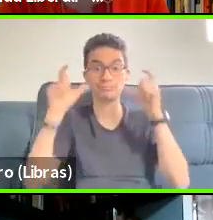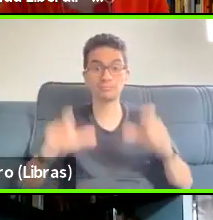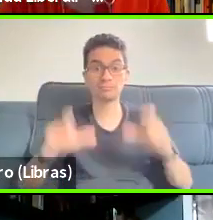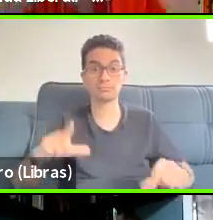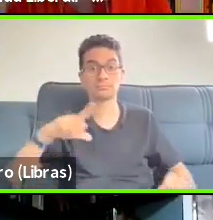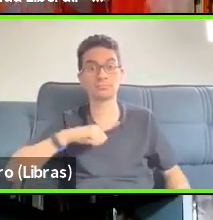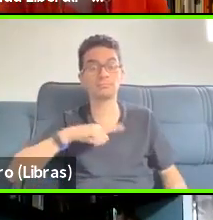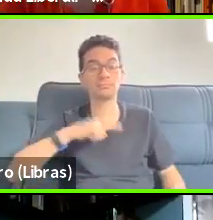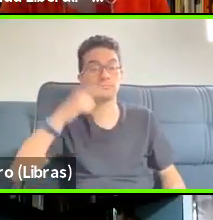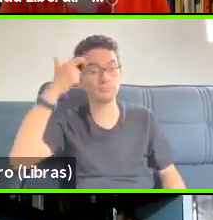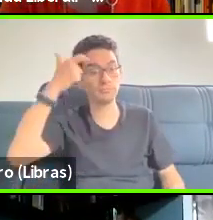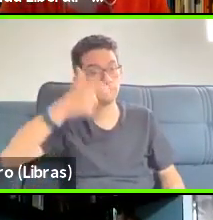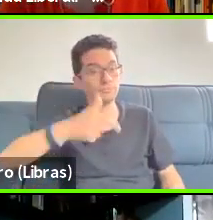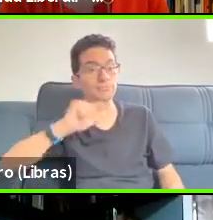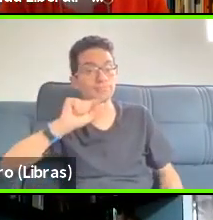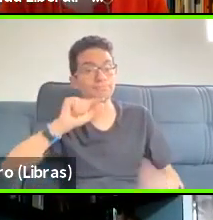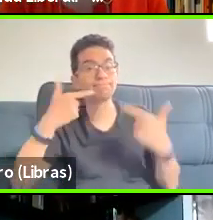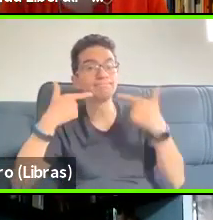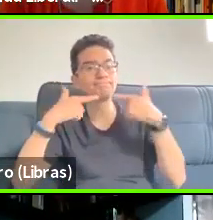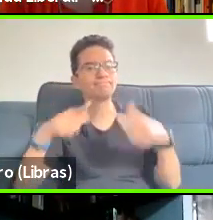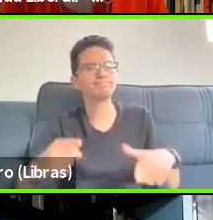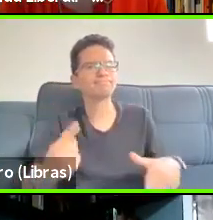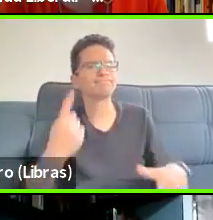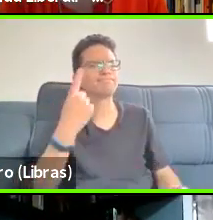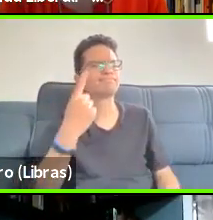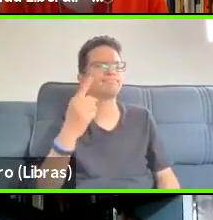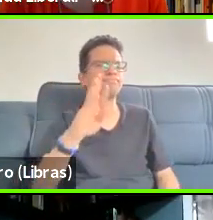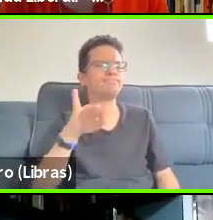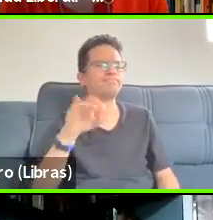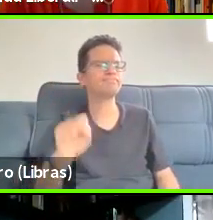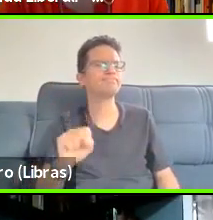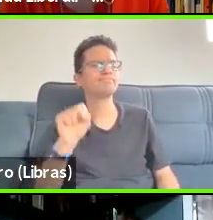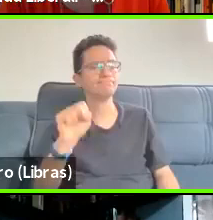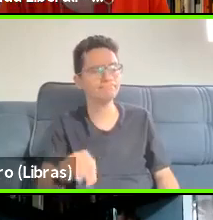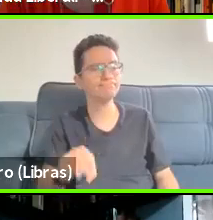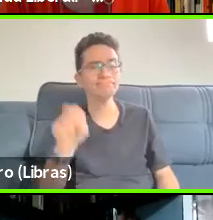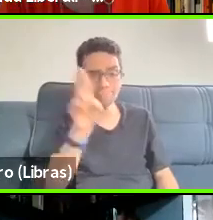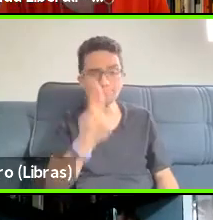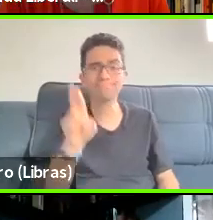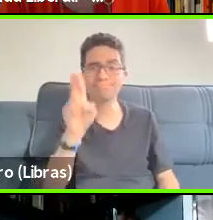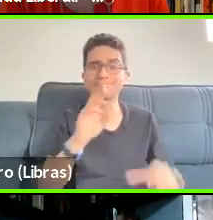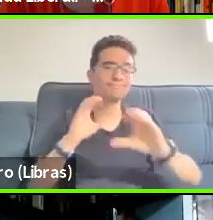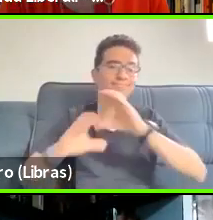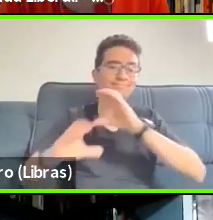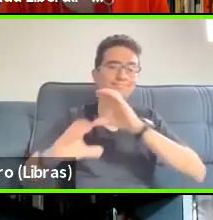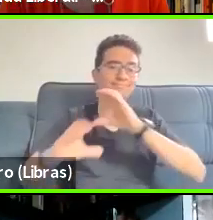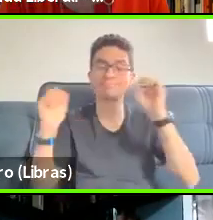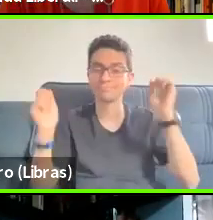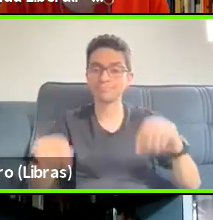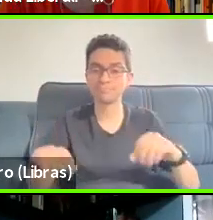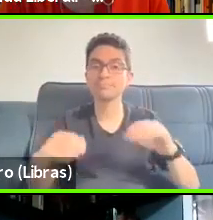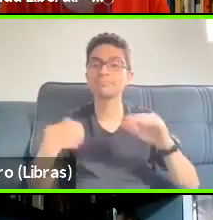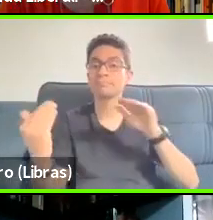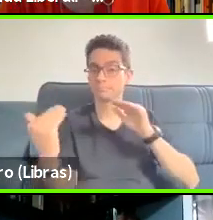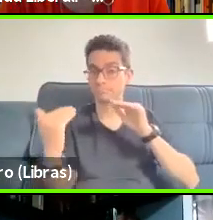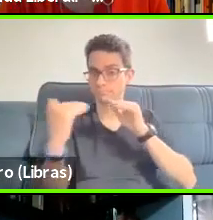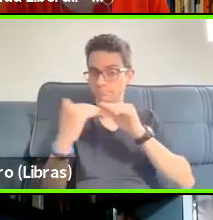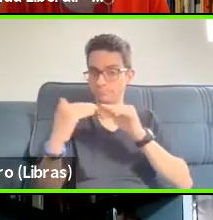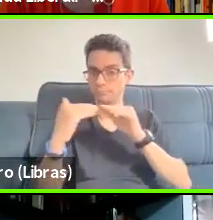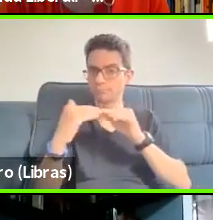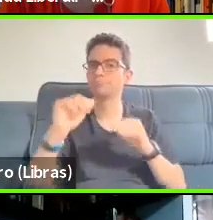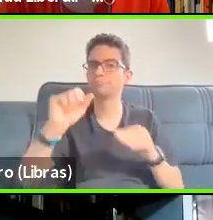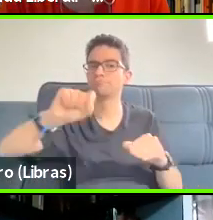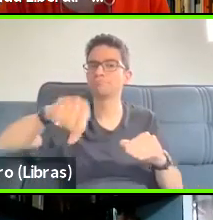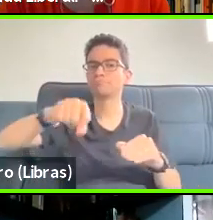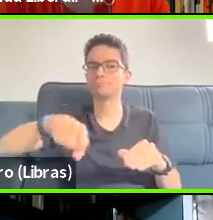disposal. And that's part of it. Um, so yes, I'm, I agree. And I, and I like the, I, I don't know her work